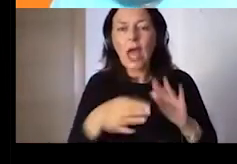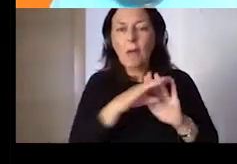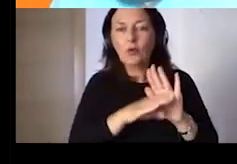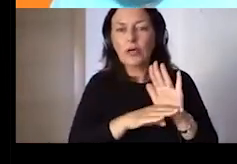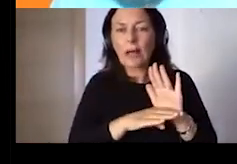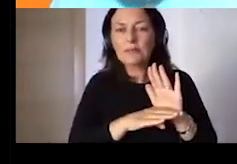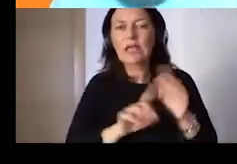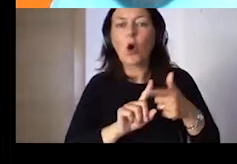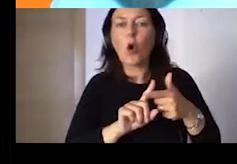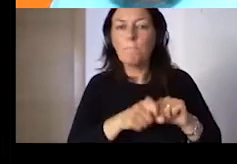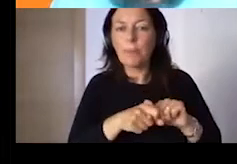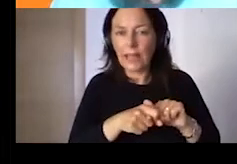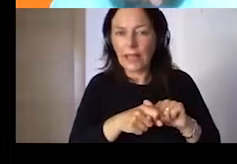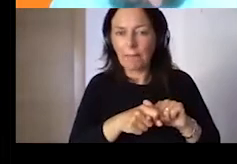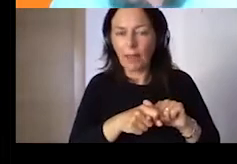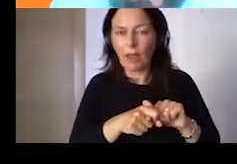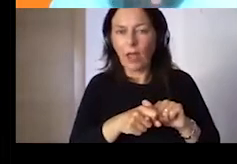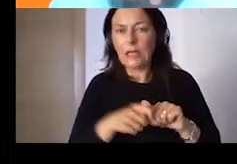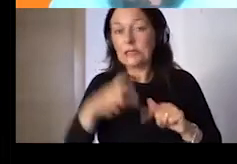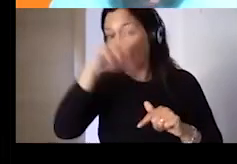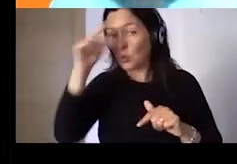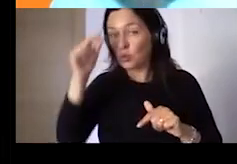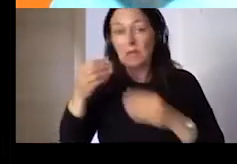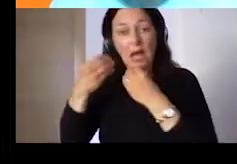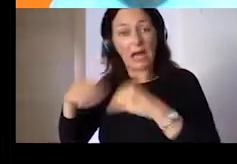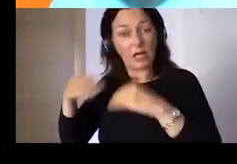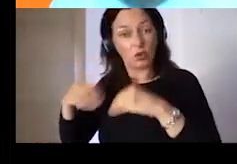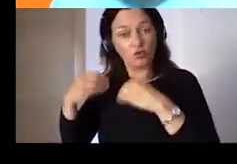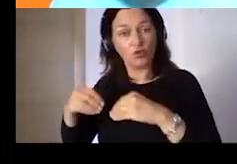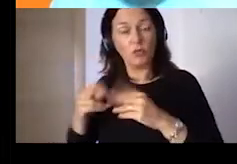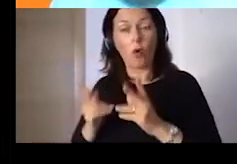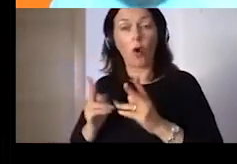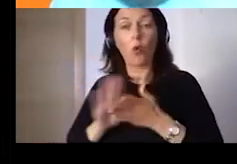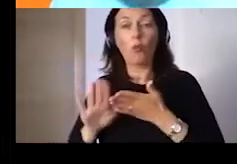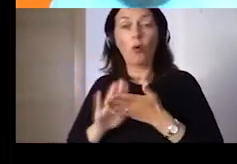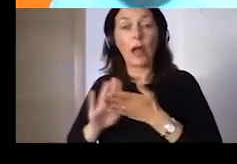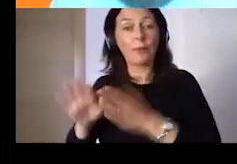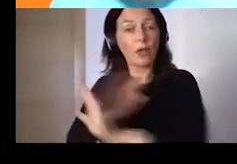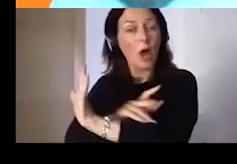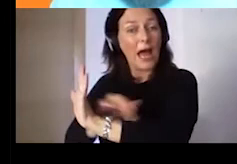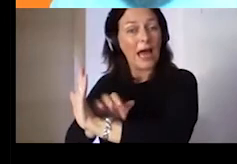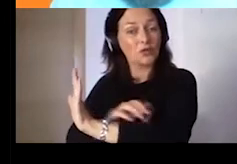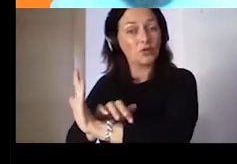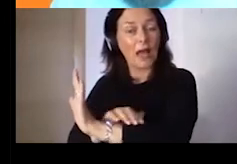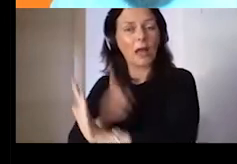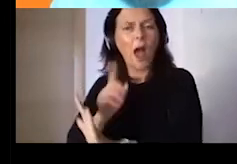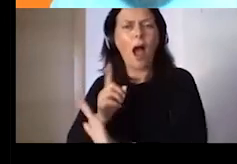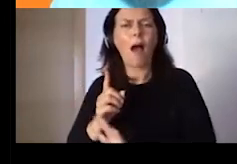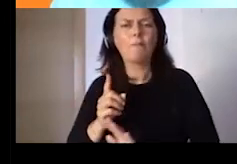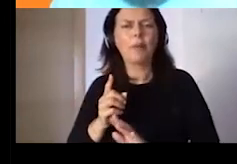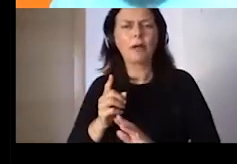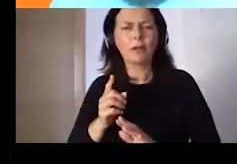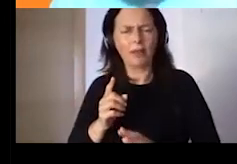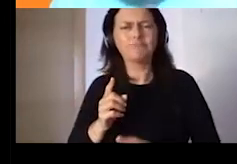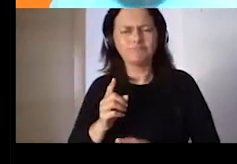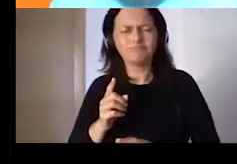It's a very more complicated activity. With OLDigital then,